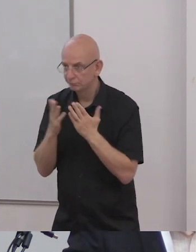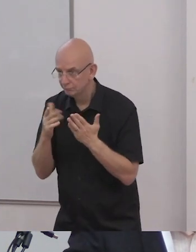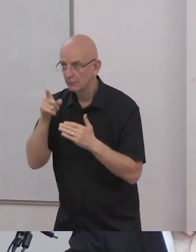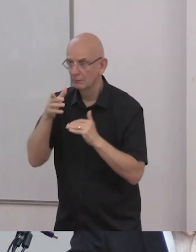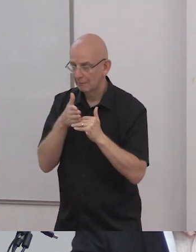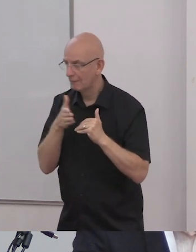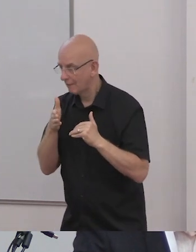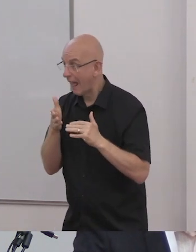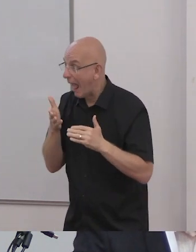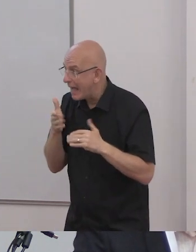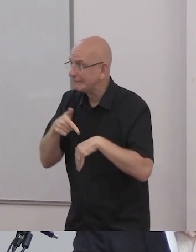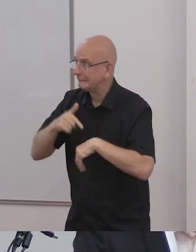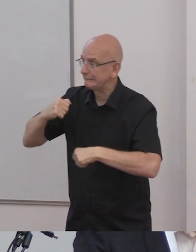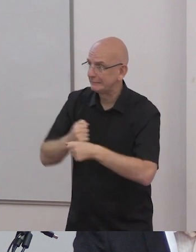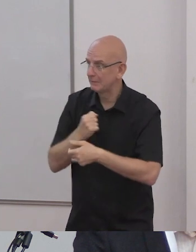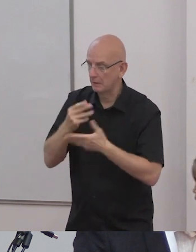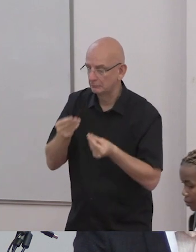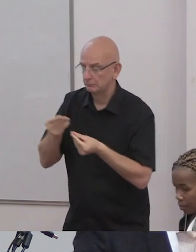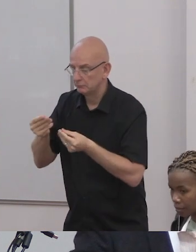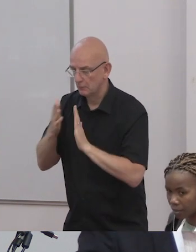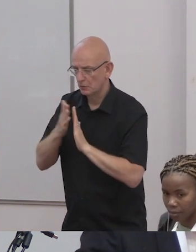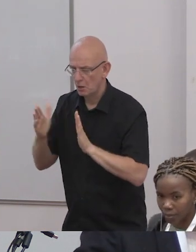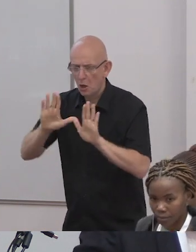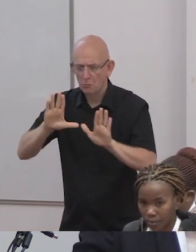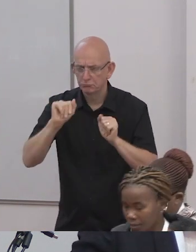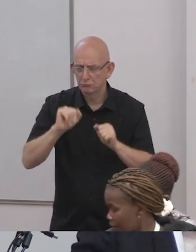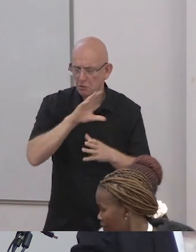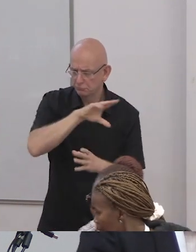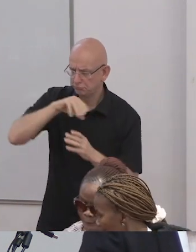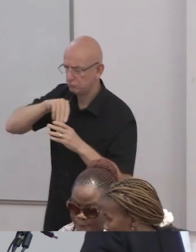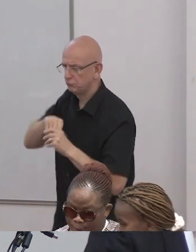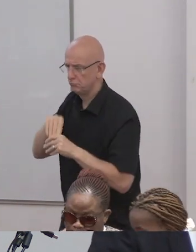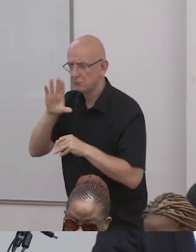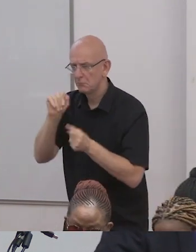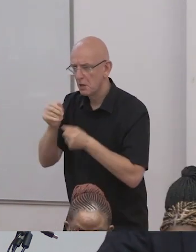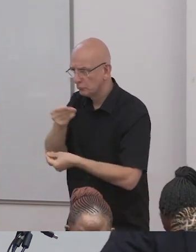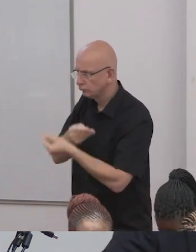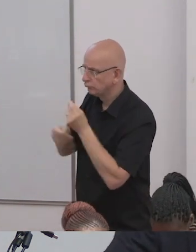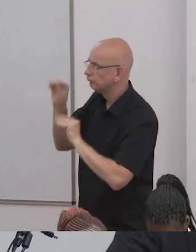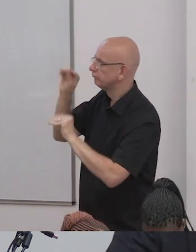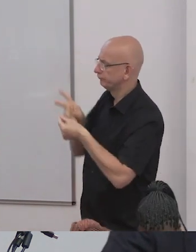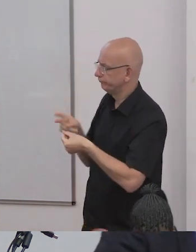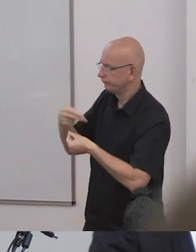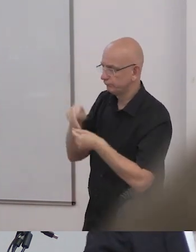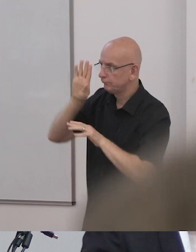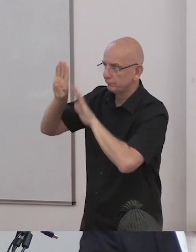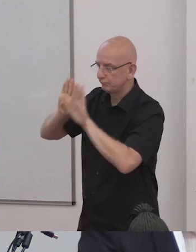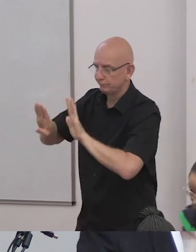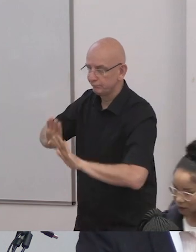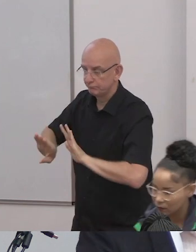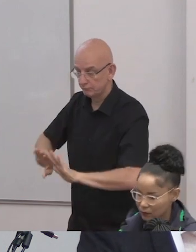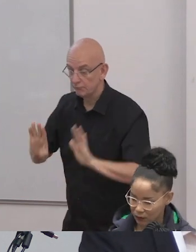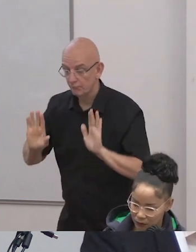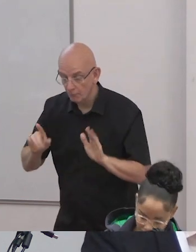of it and include it in the online collage but if you really really want us included in the actual physical piece 5 30